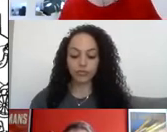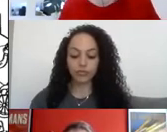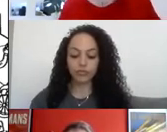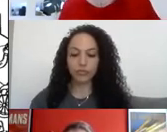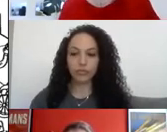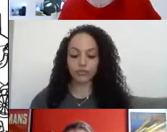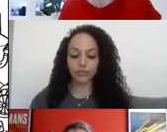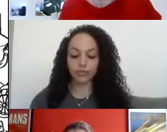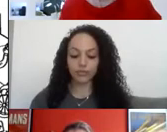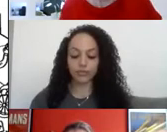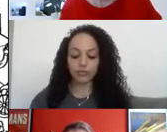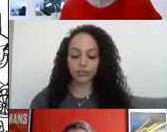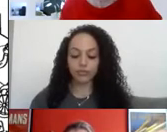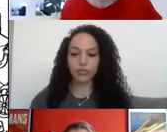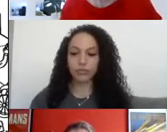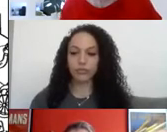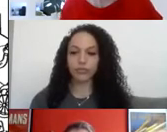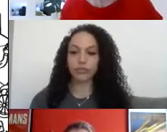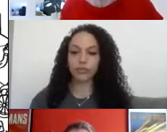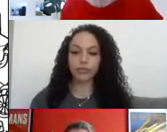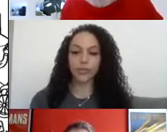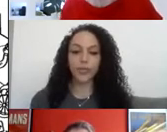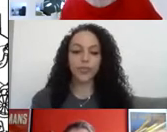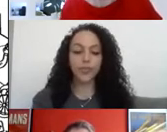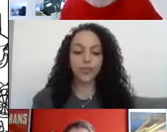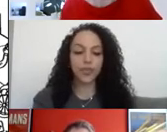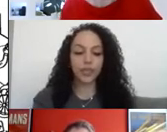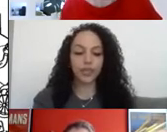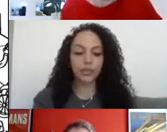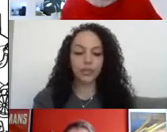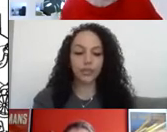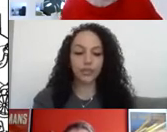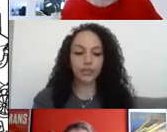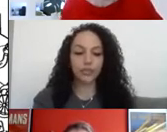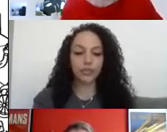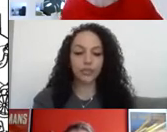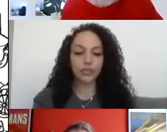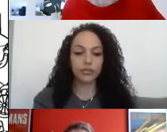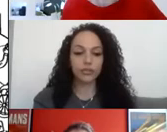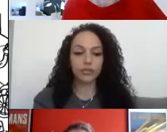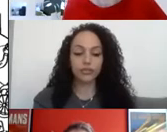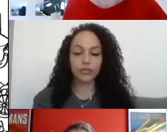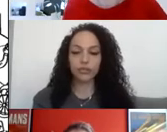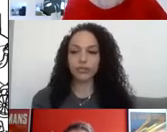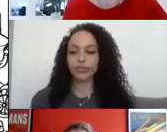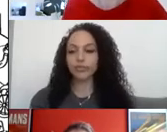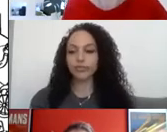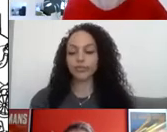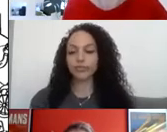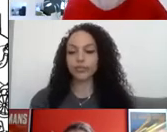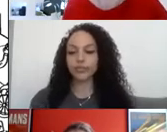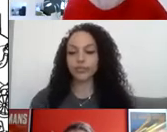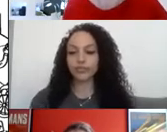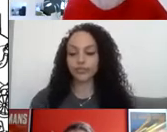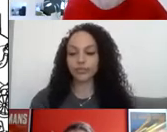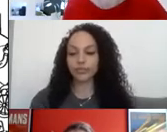Hello, everyone, thank you for joining today. So I'm very pleased to be introducing you to the HCPC